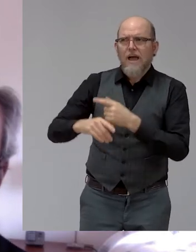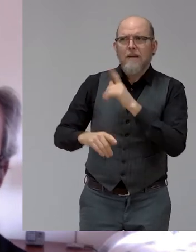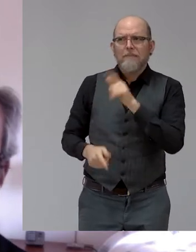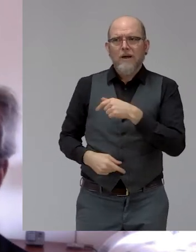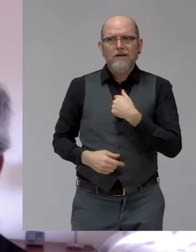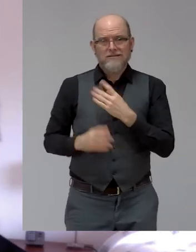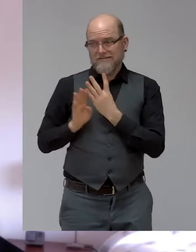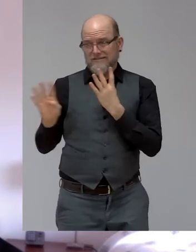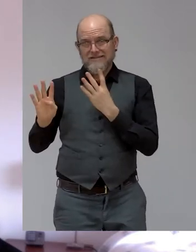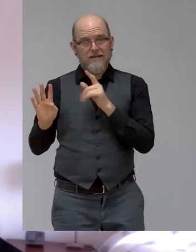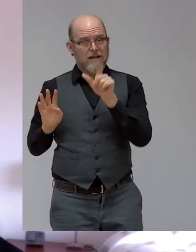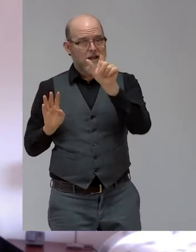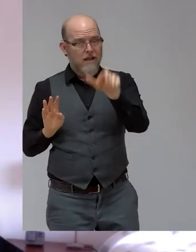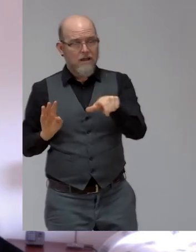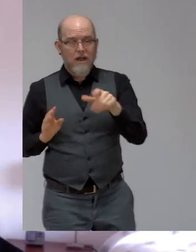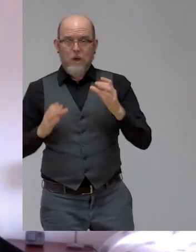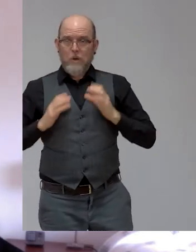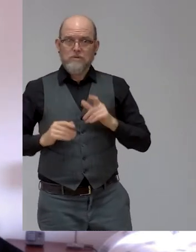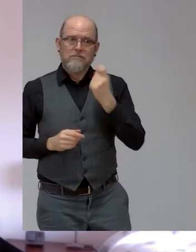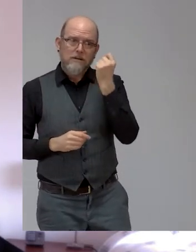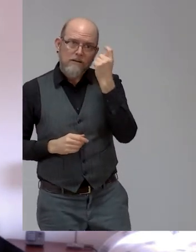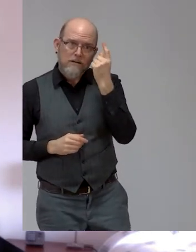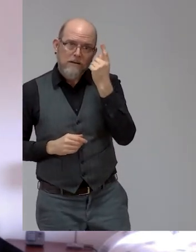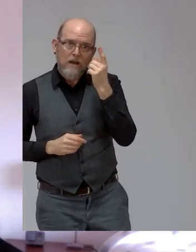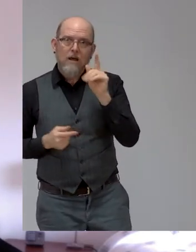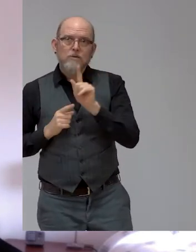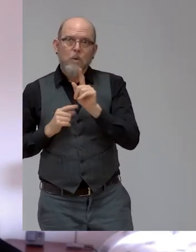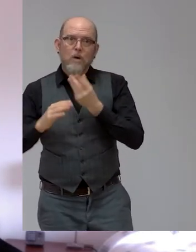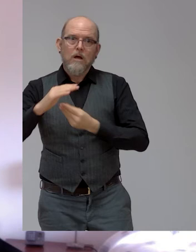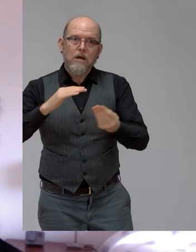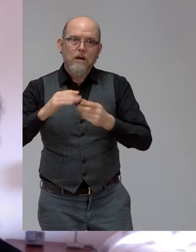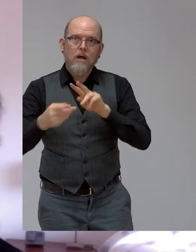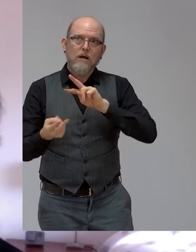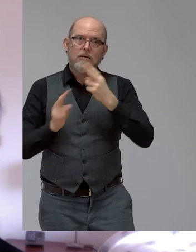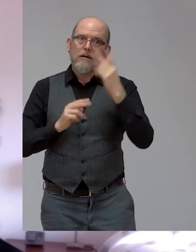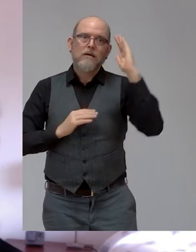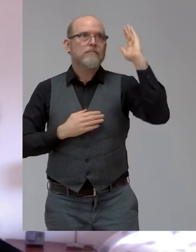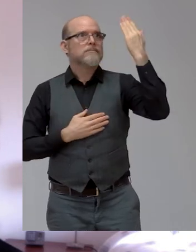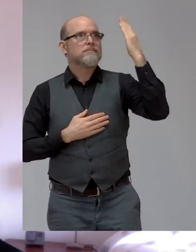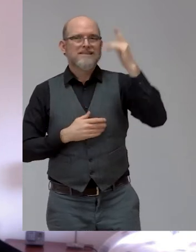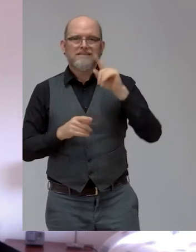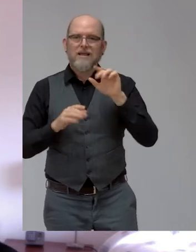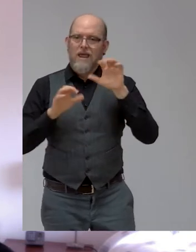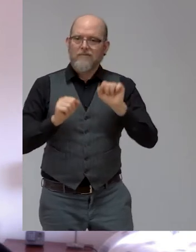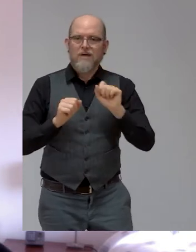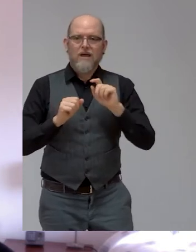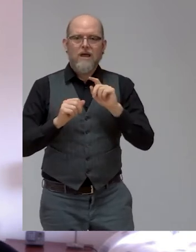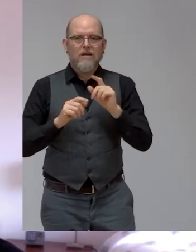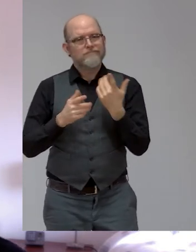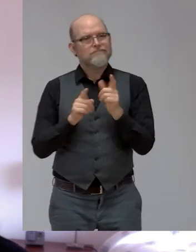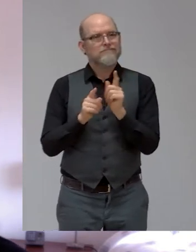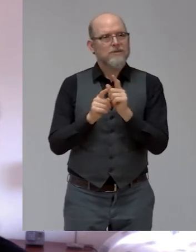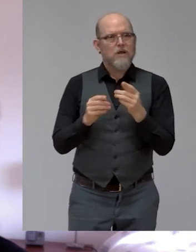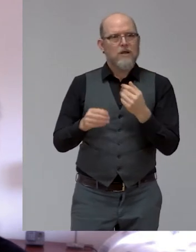understand the customer will I be able to build products and services which are designed for that kind of customer base, right?